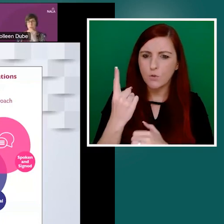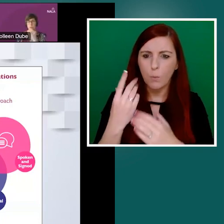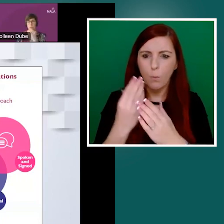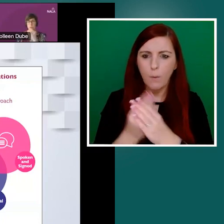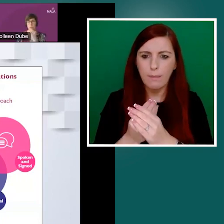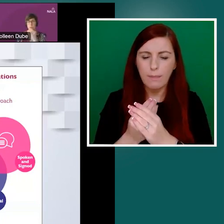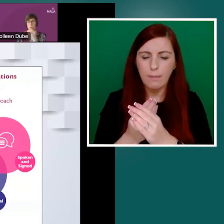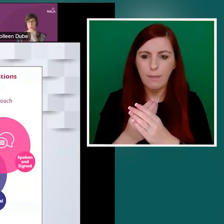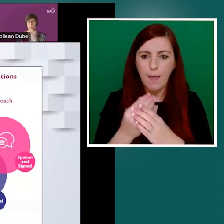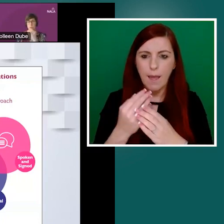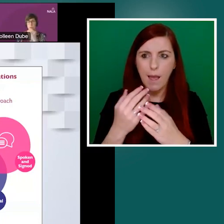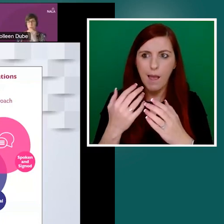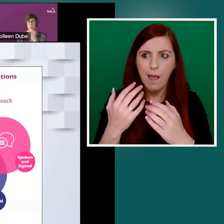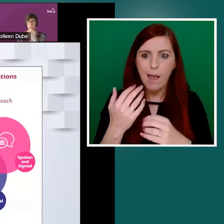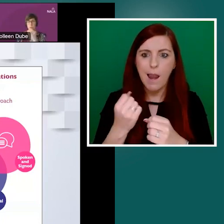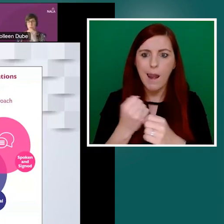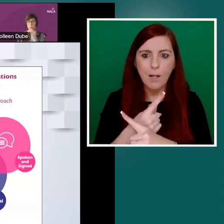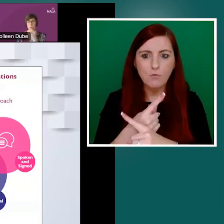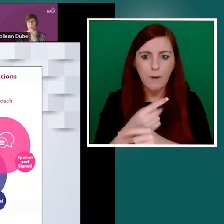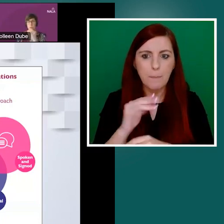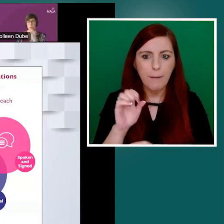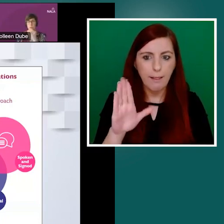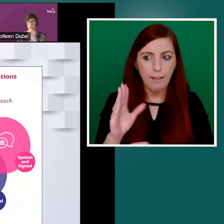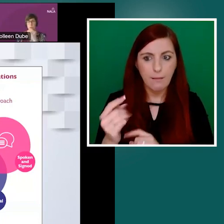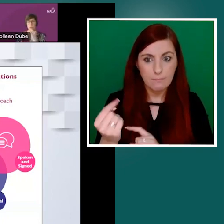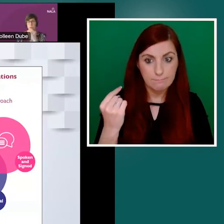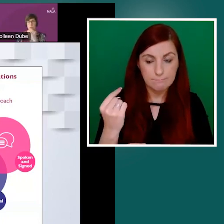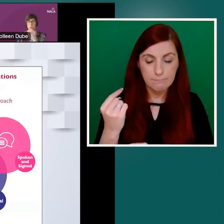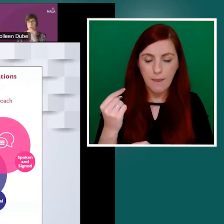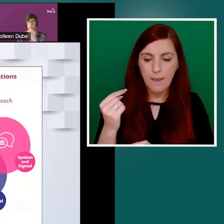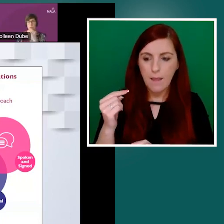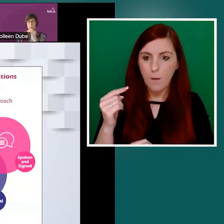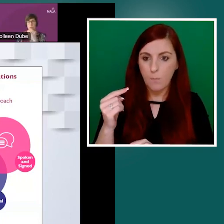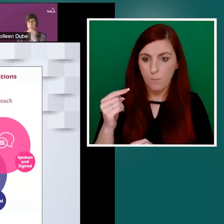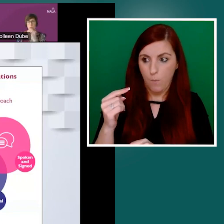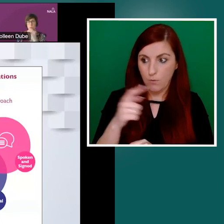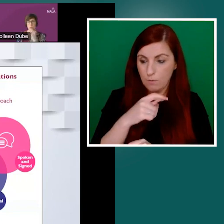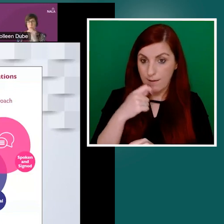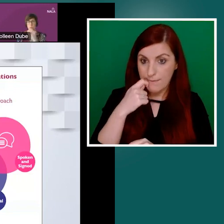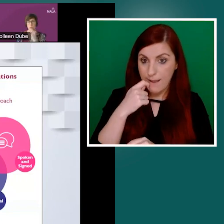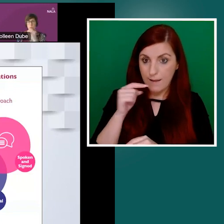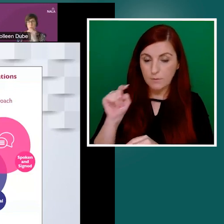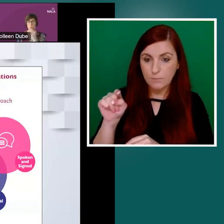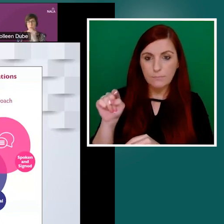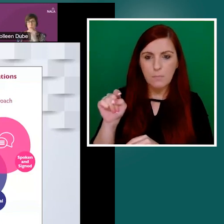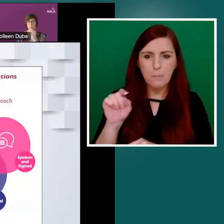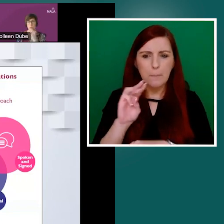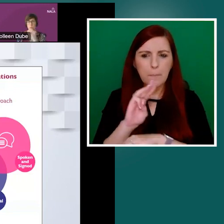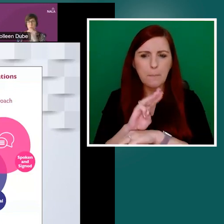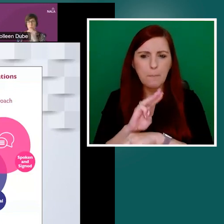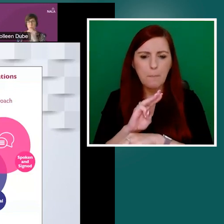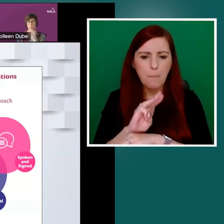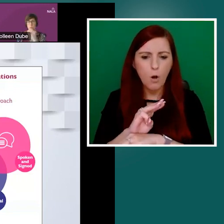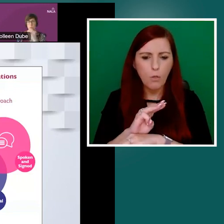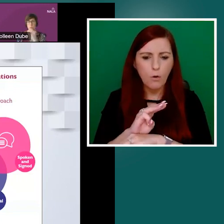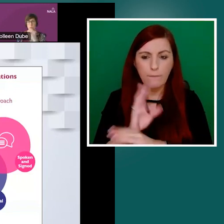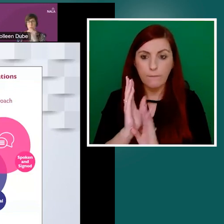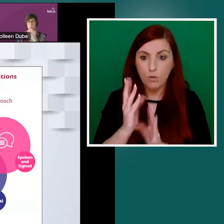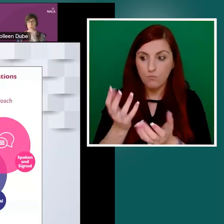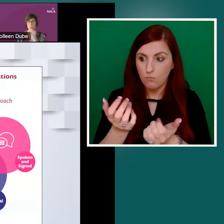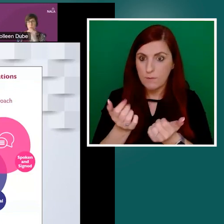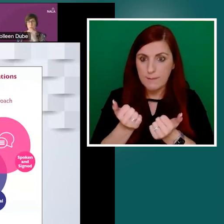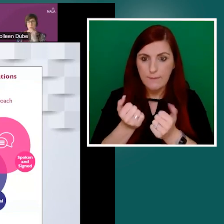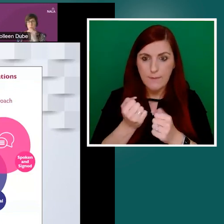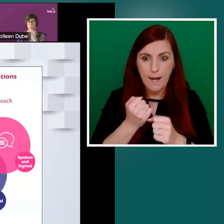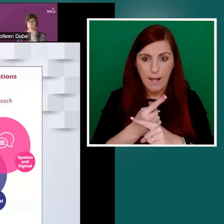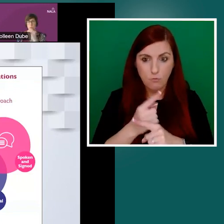went that the mother had received an electric bill and paid it, but must have overpaid it, and got some